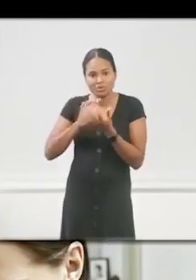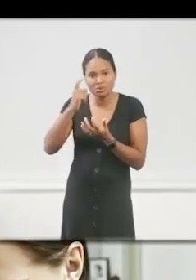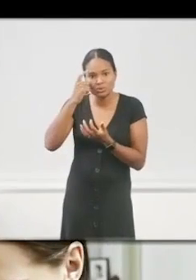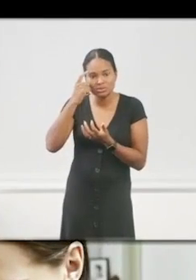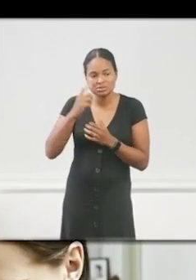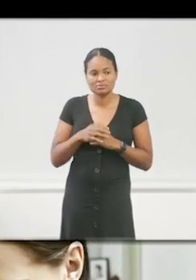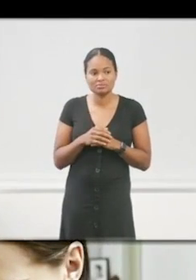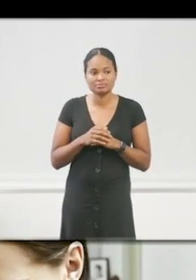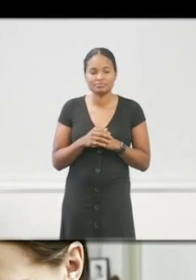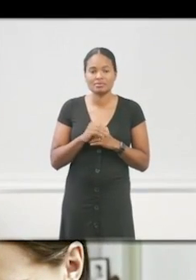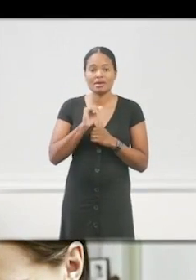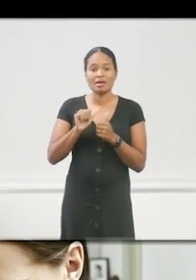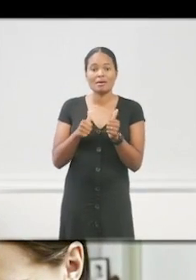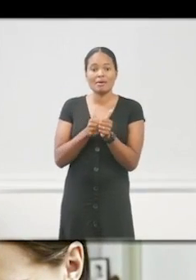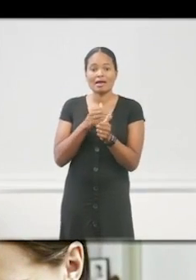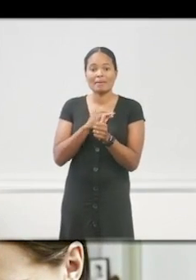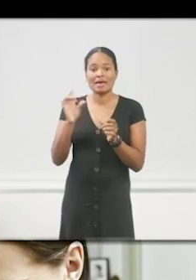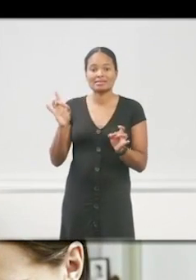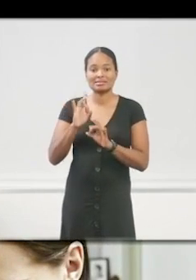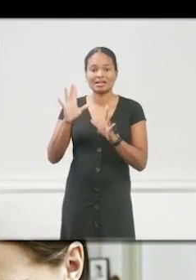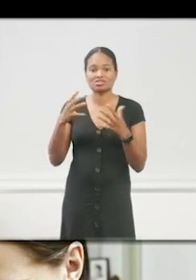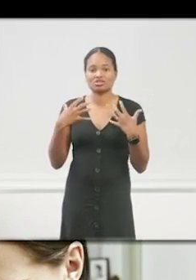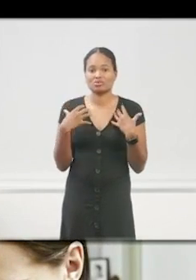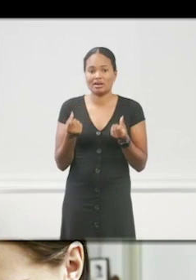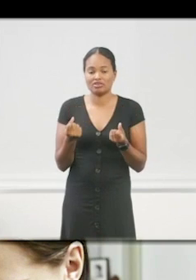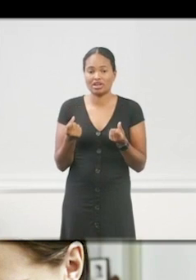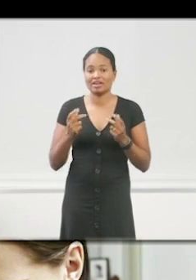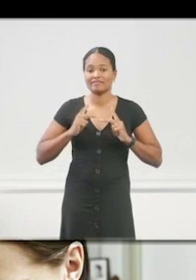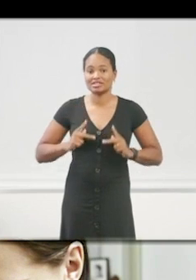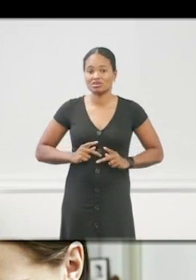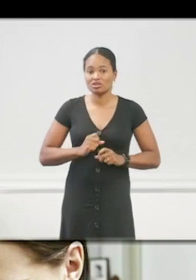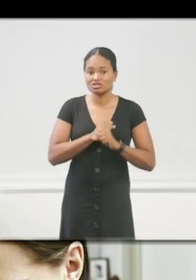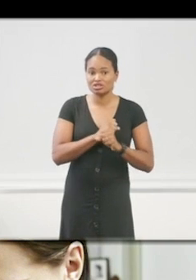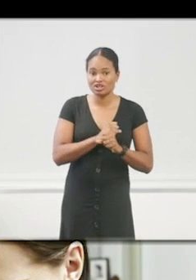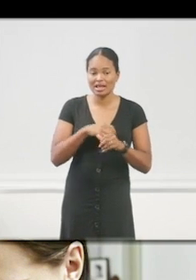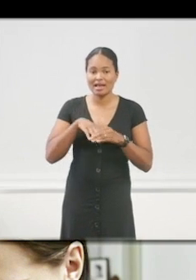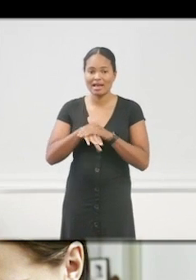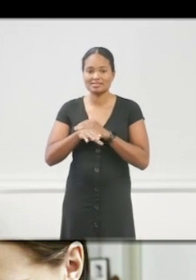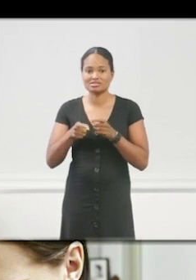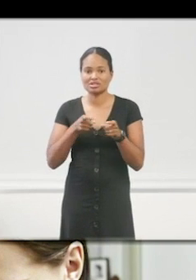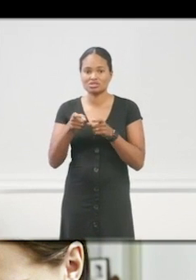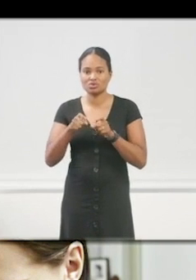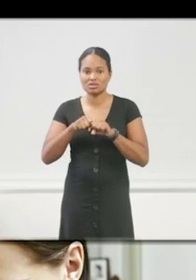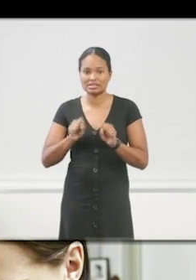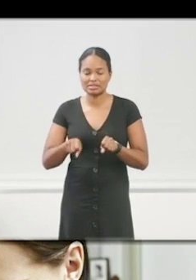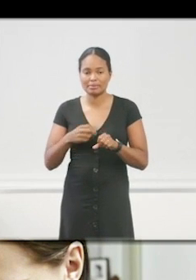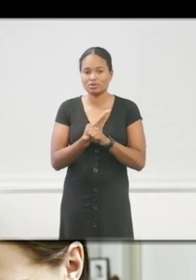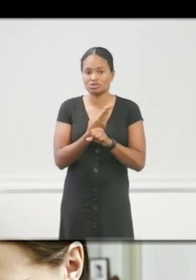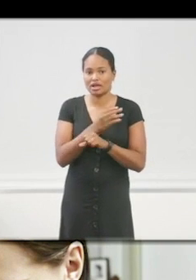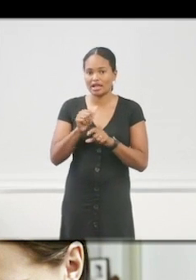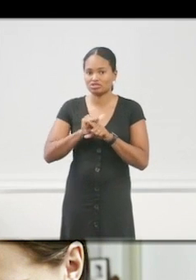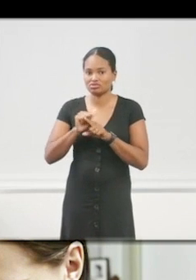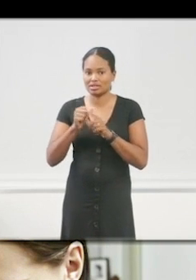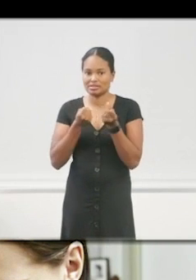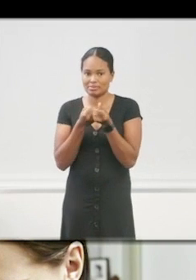Backup and disaster recovery, physical security and access control systems, end-user training and support. End